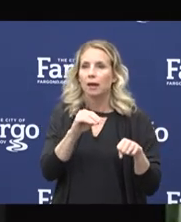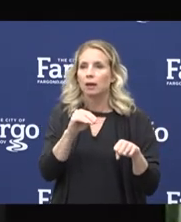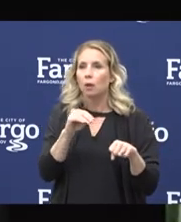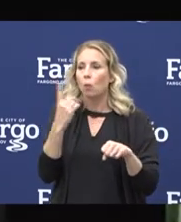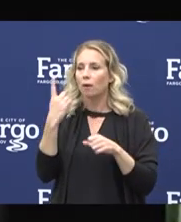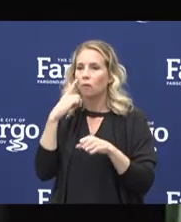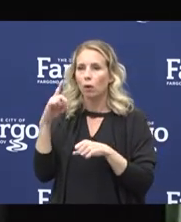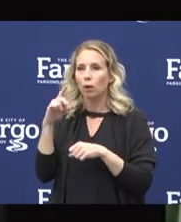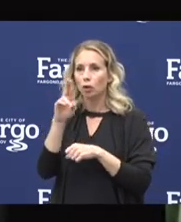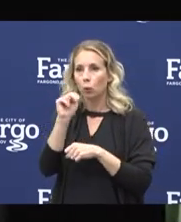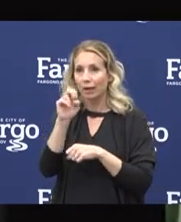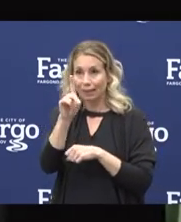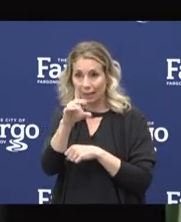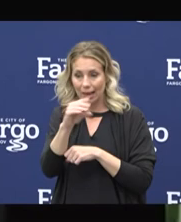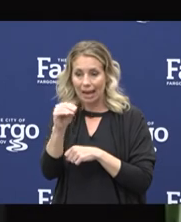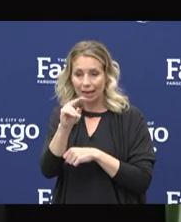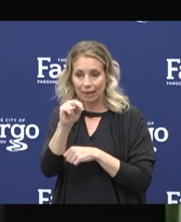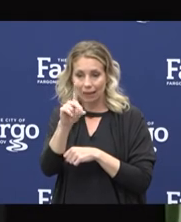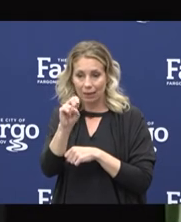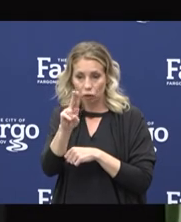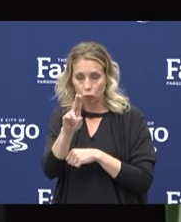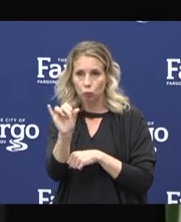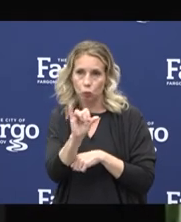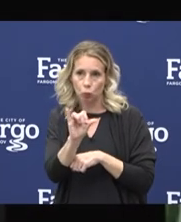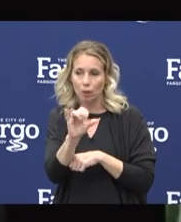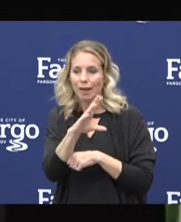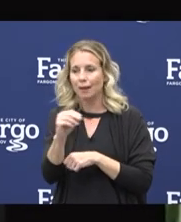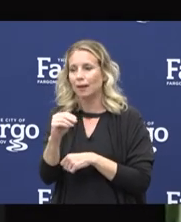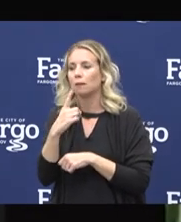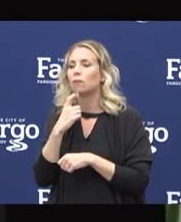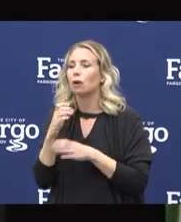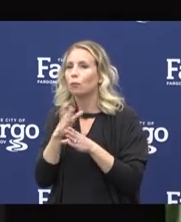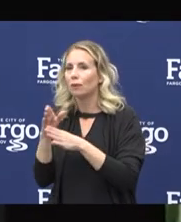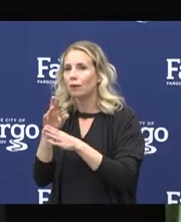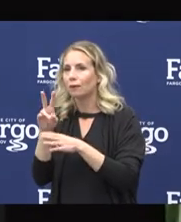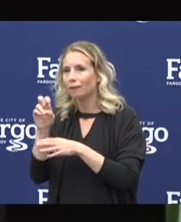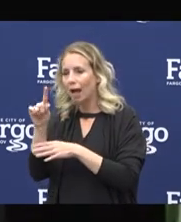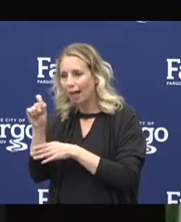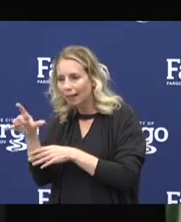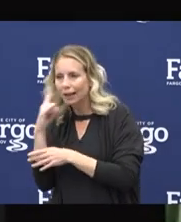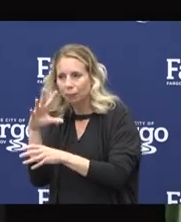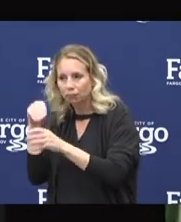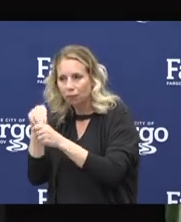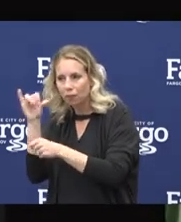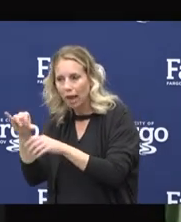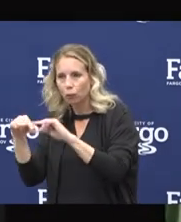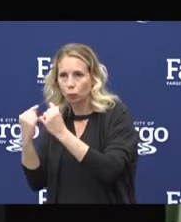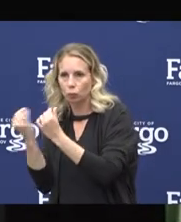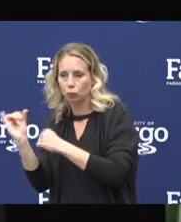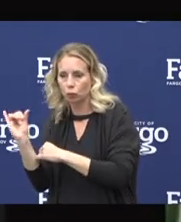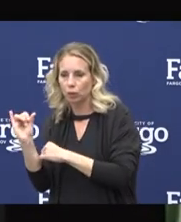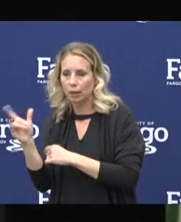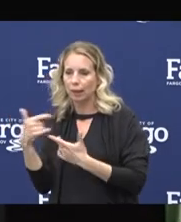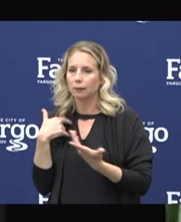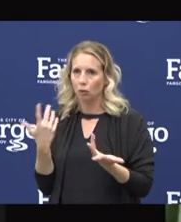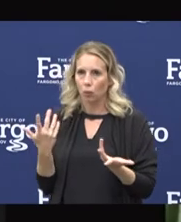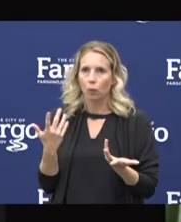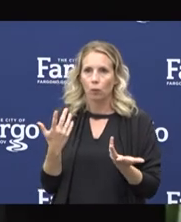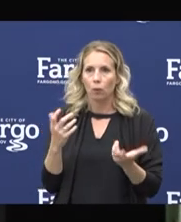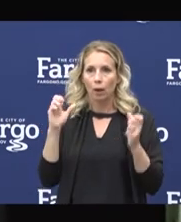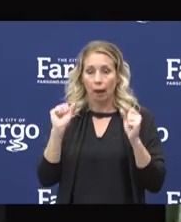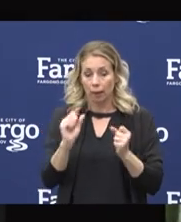and NDSU, and I serve on the Red River Valley Task Force, so there's a direct kind of link between those two groups. And I can tell you that